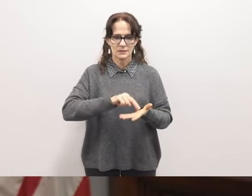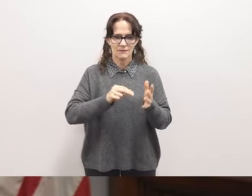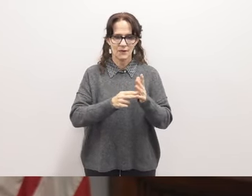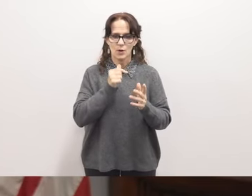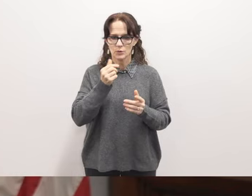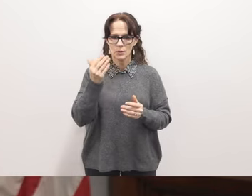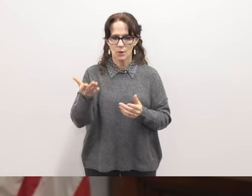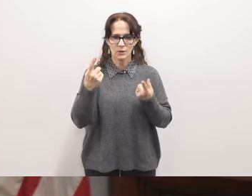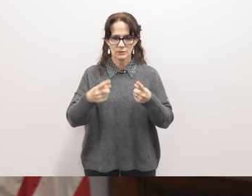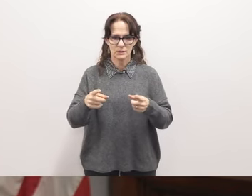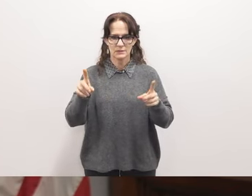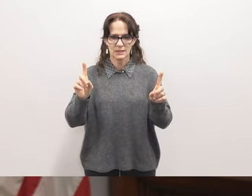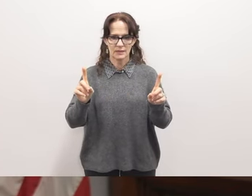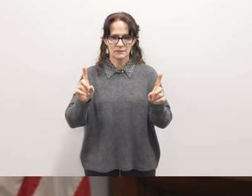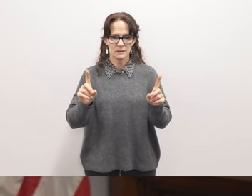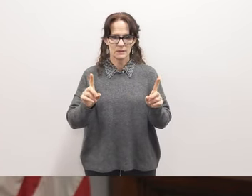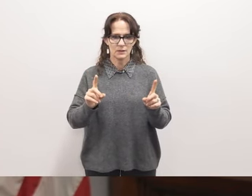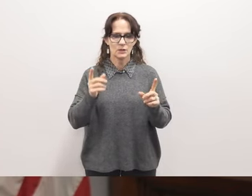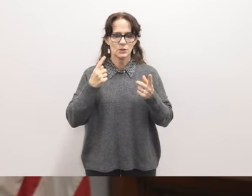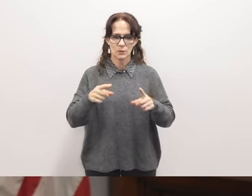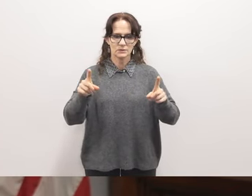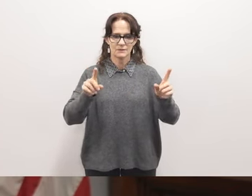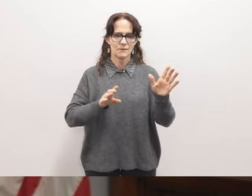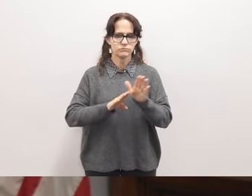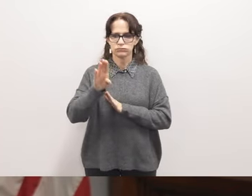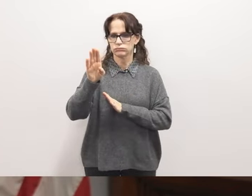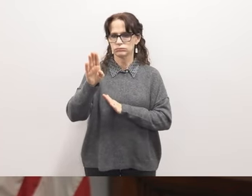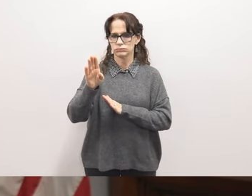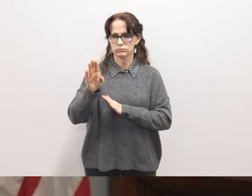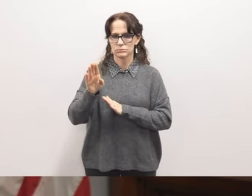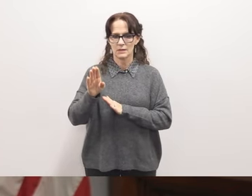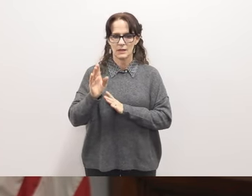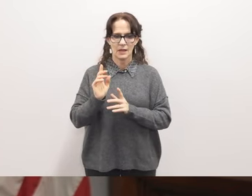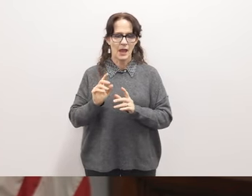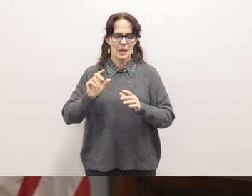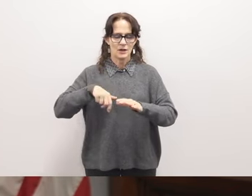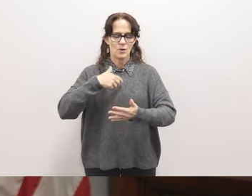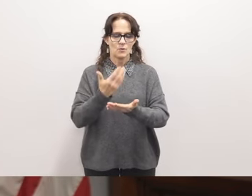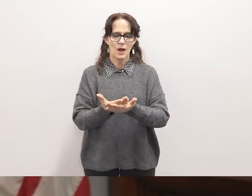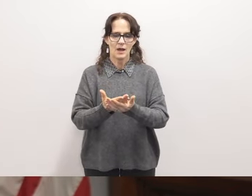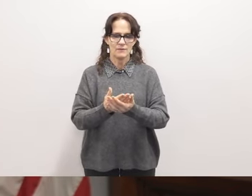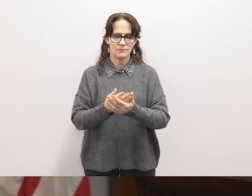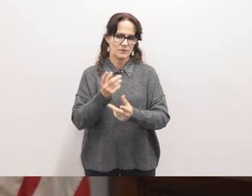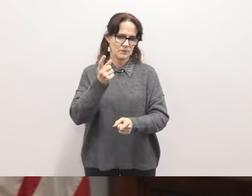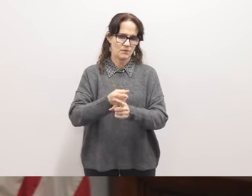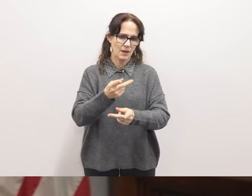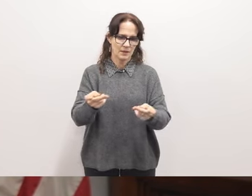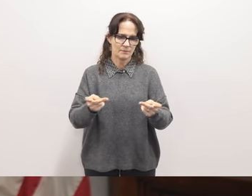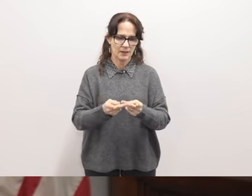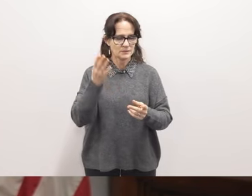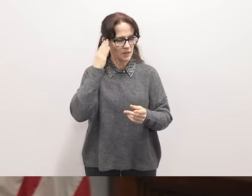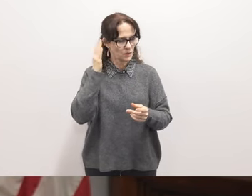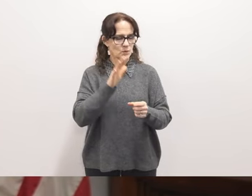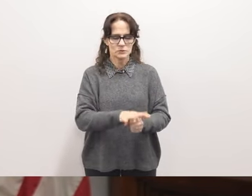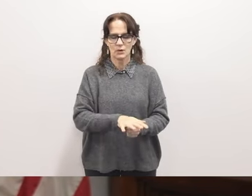are nor your success and you will thrive uh and be where you're meant to be i know it's stressful um put